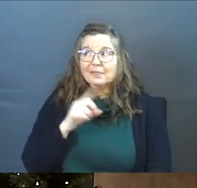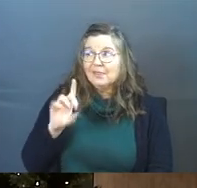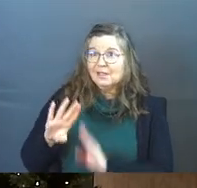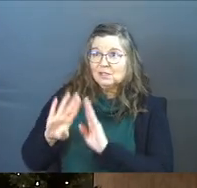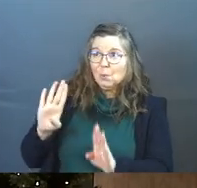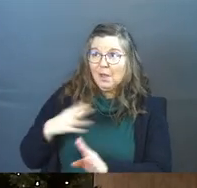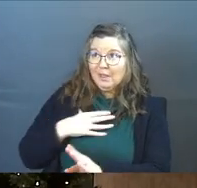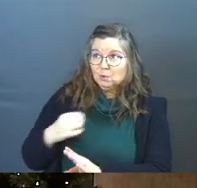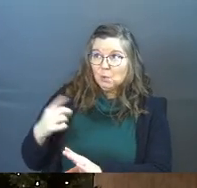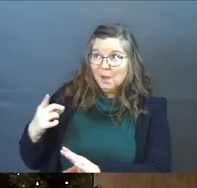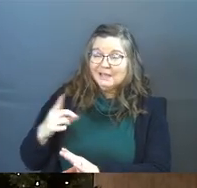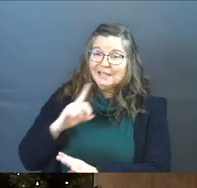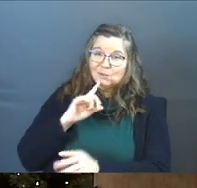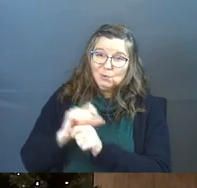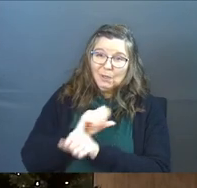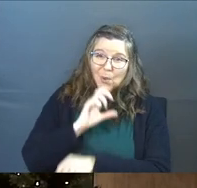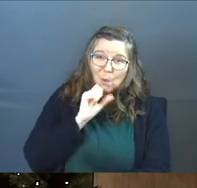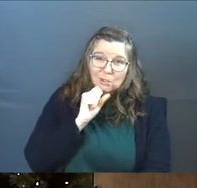this wall's orange.